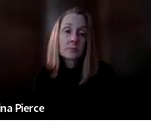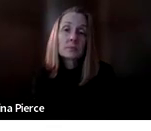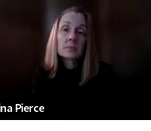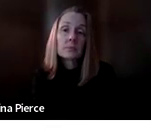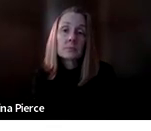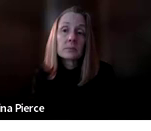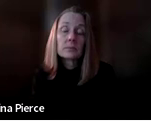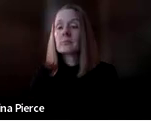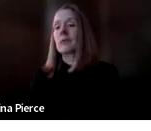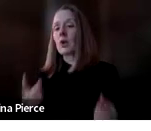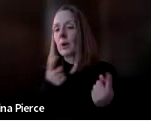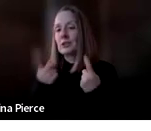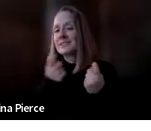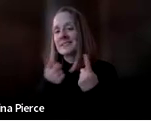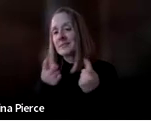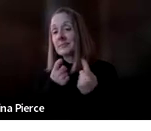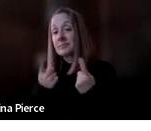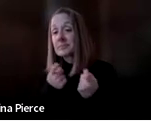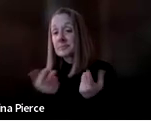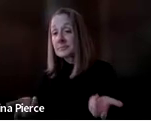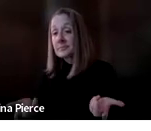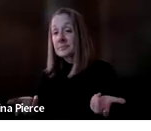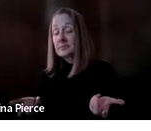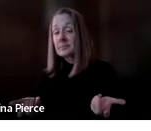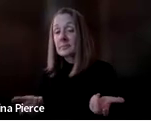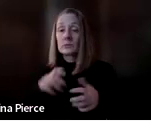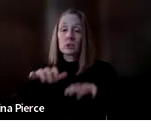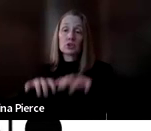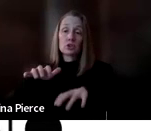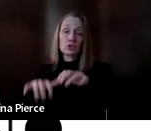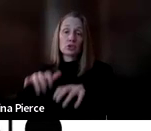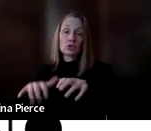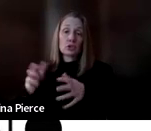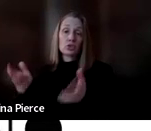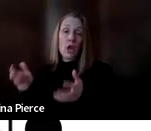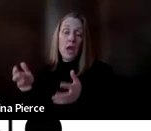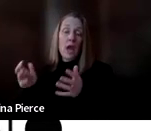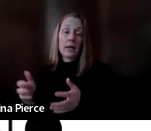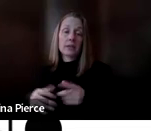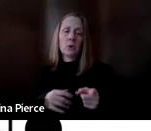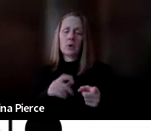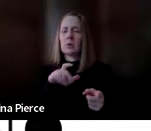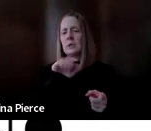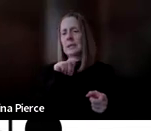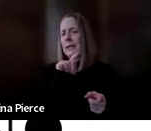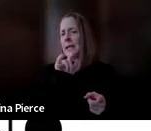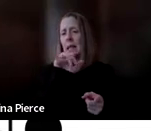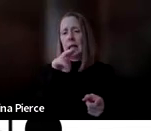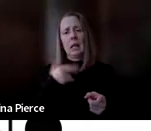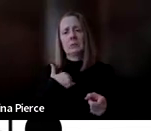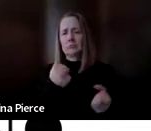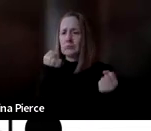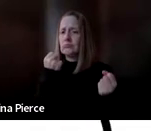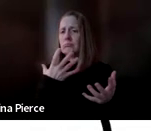um feel free to type to the chat or you can unmute also caitlin has so many good links and resources i love me a good